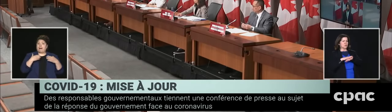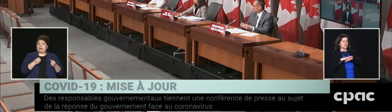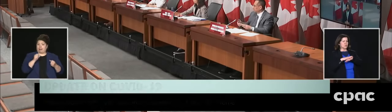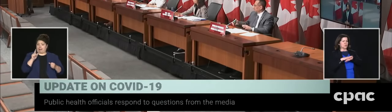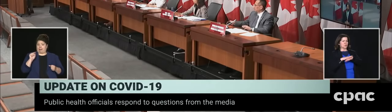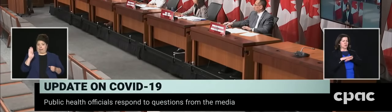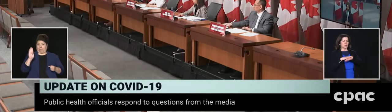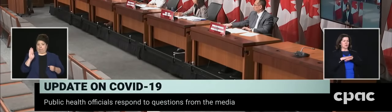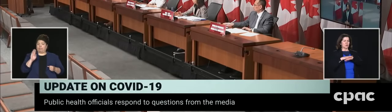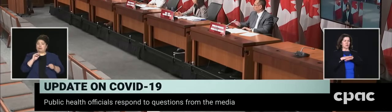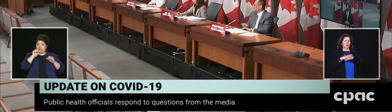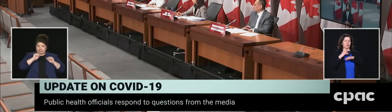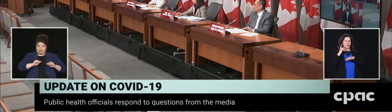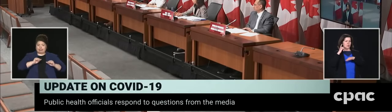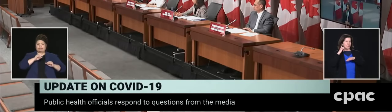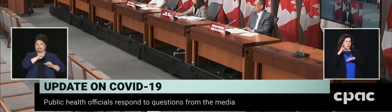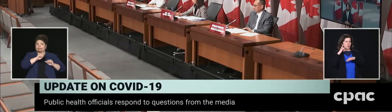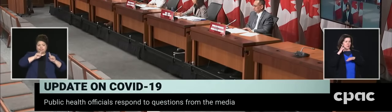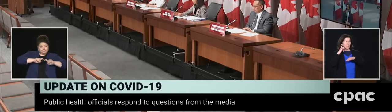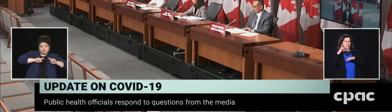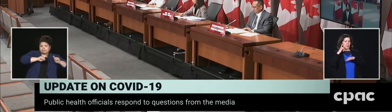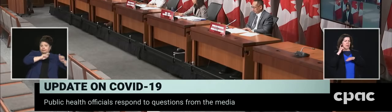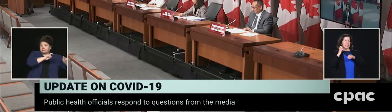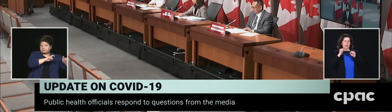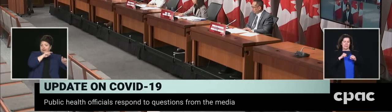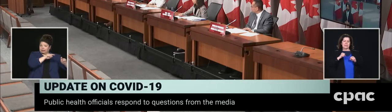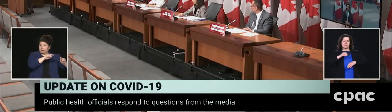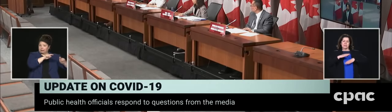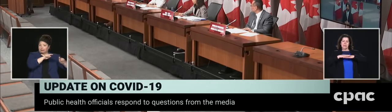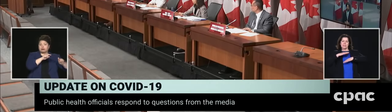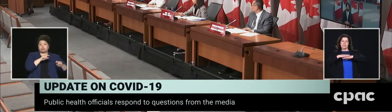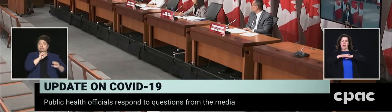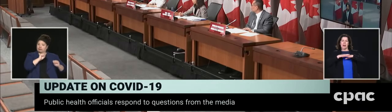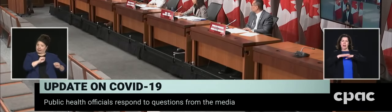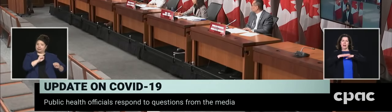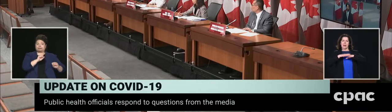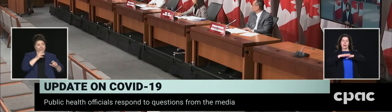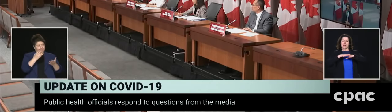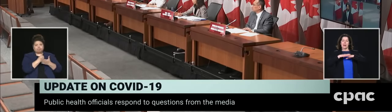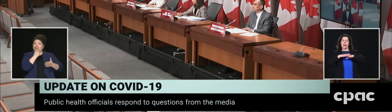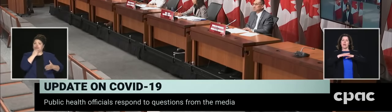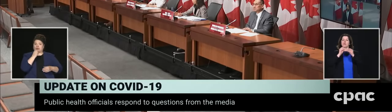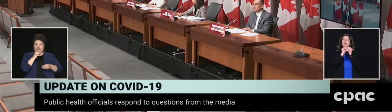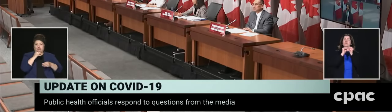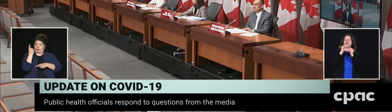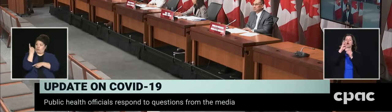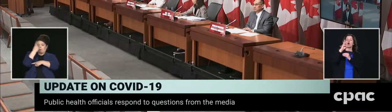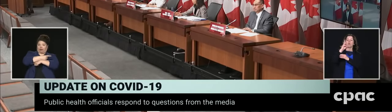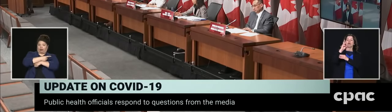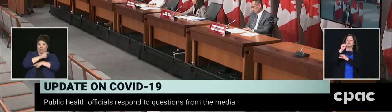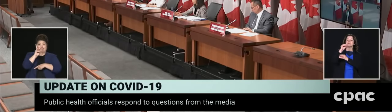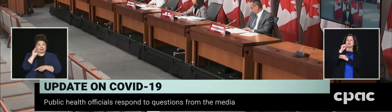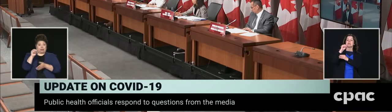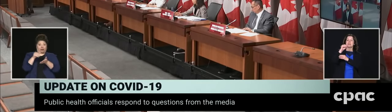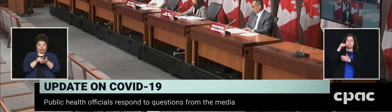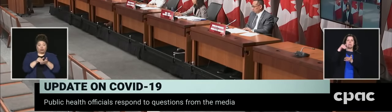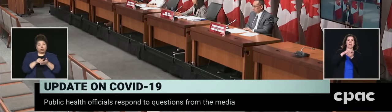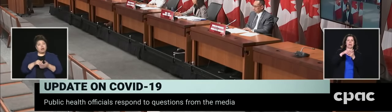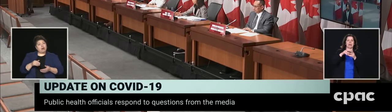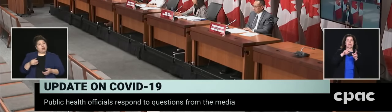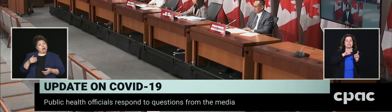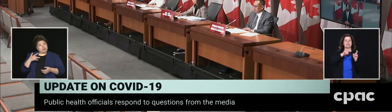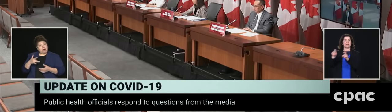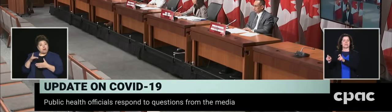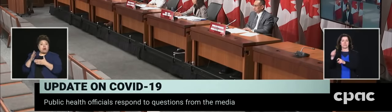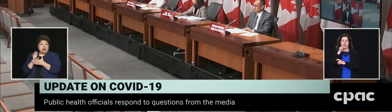that that is the amount of tests that can be done daily. If we are only doing an average of 26,000